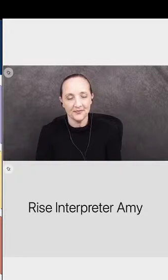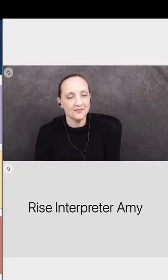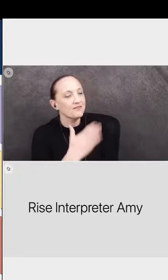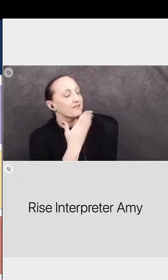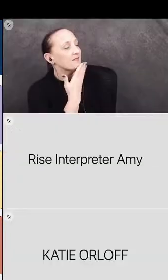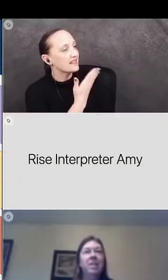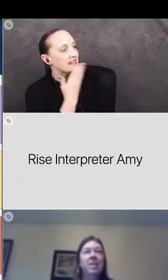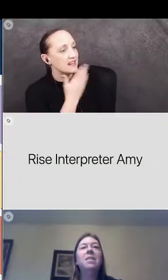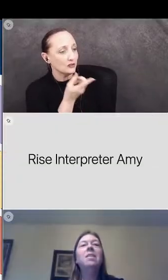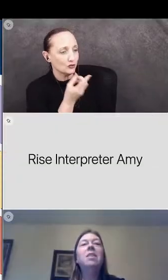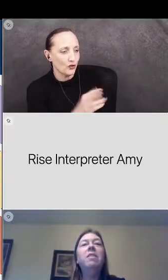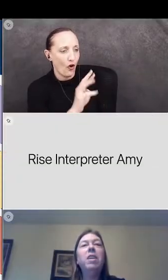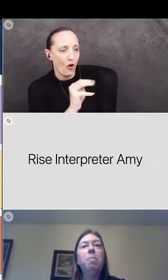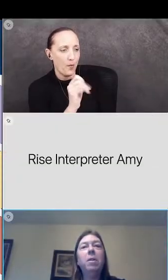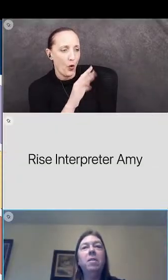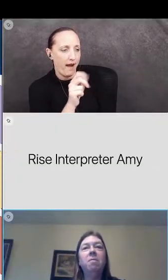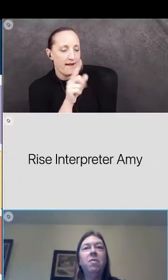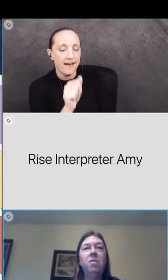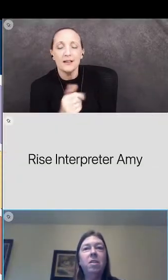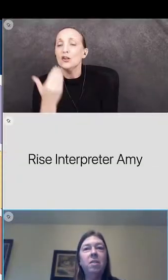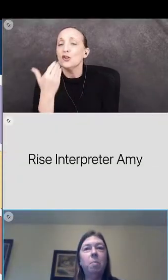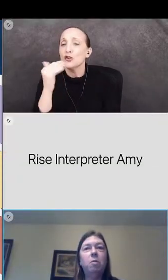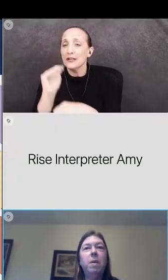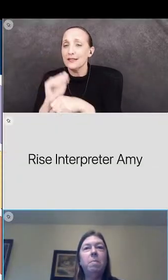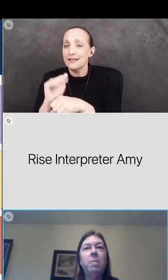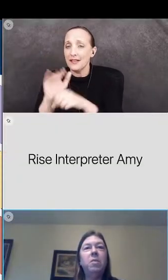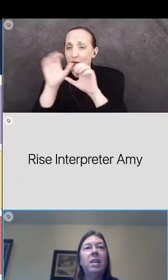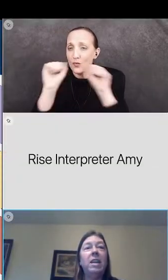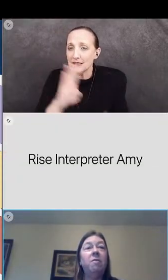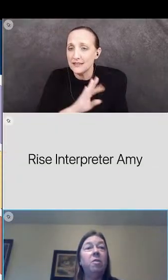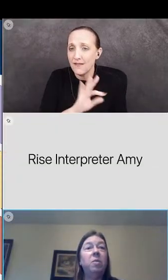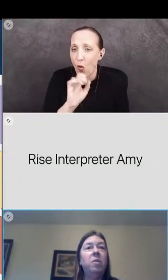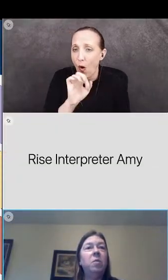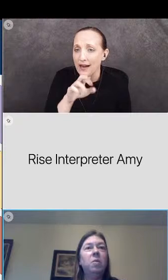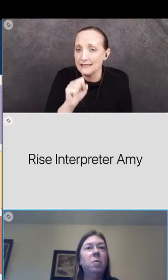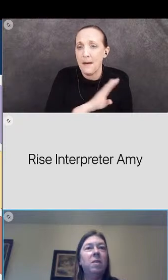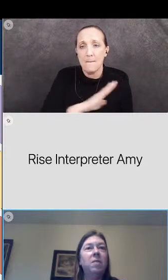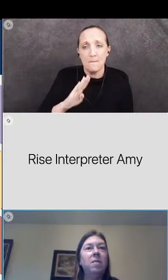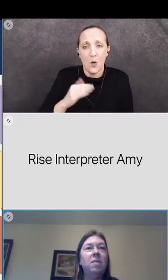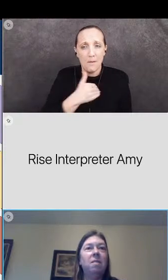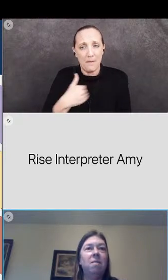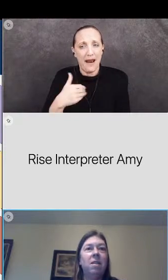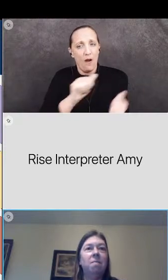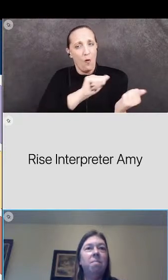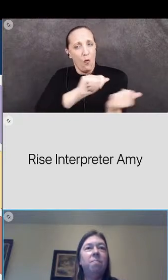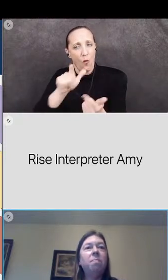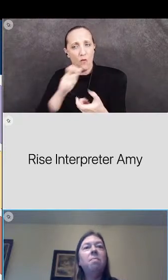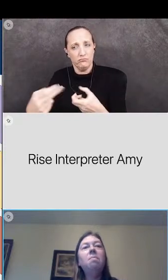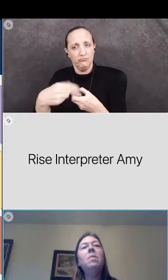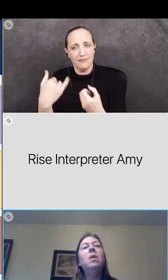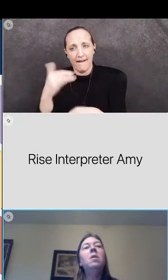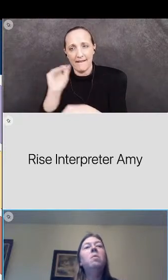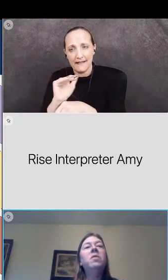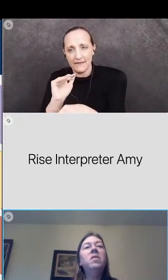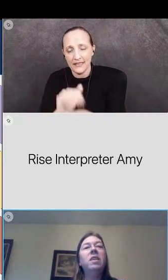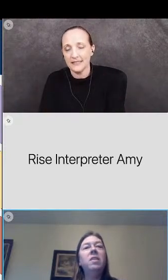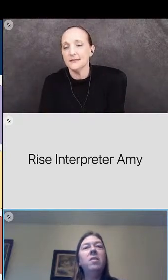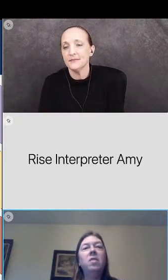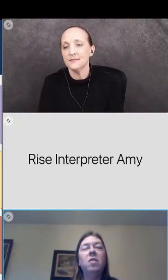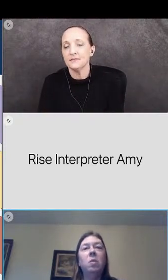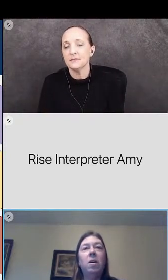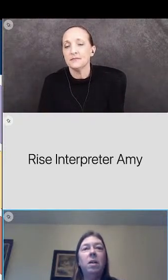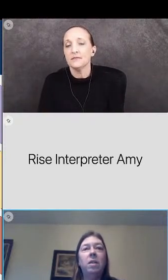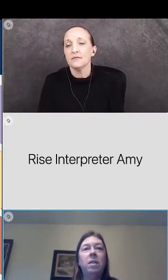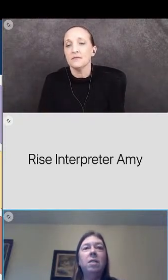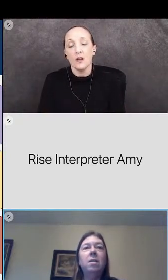thank you dr miranda good evening president flores board members and everyone who is with us this evening with